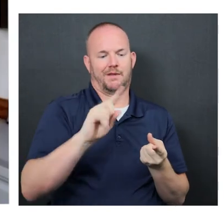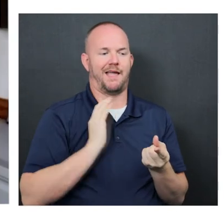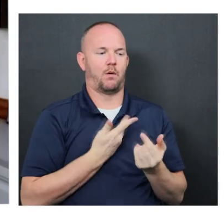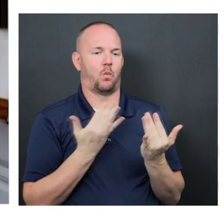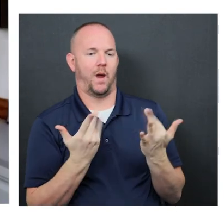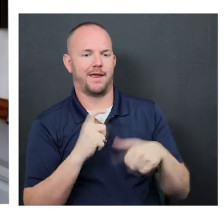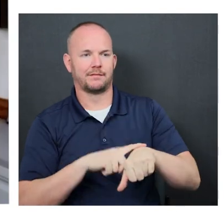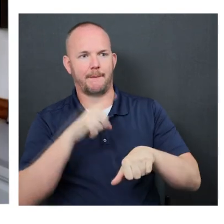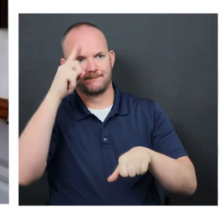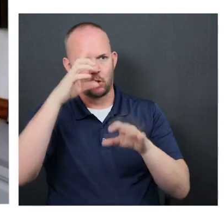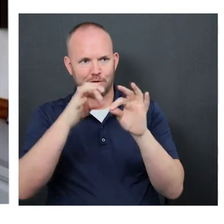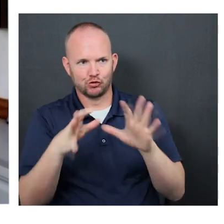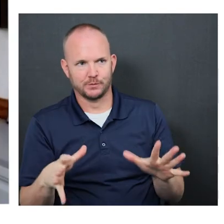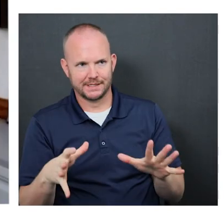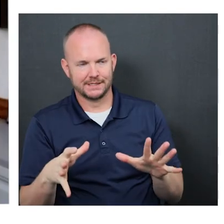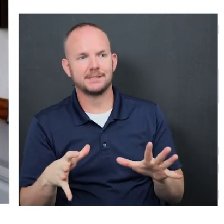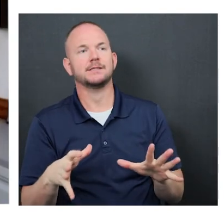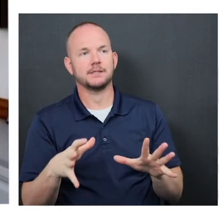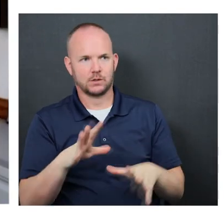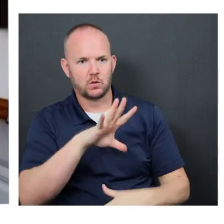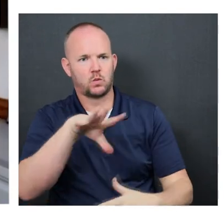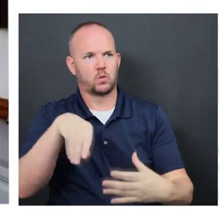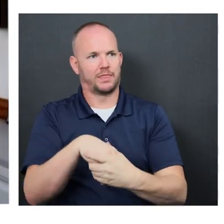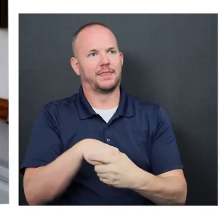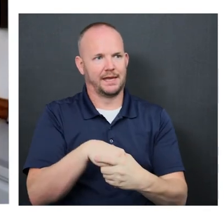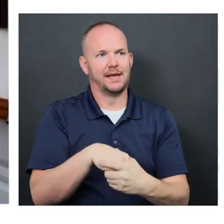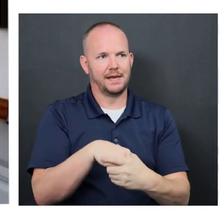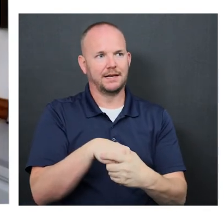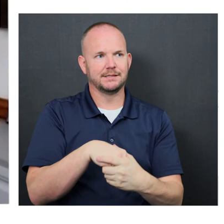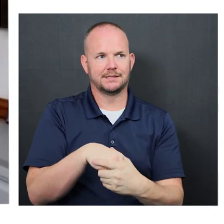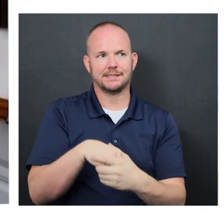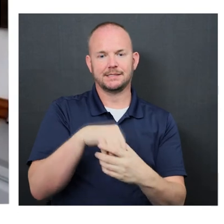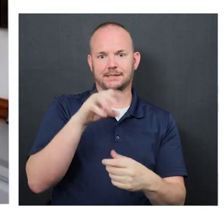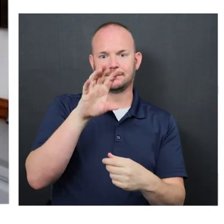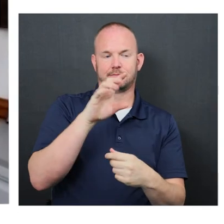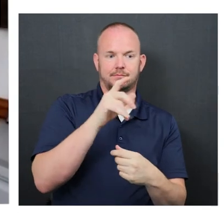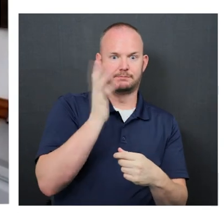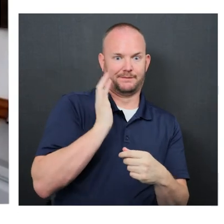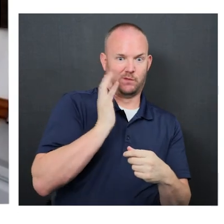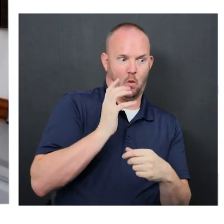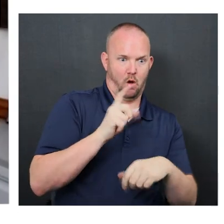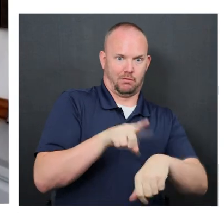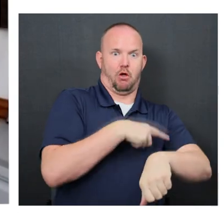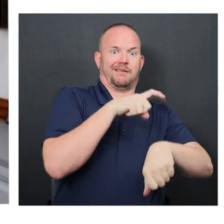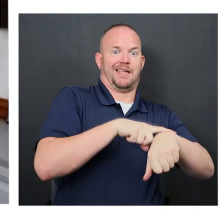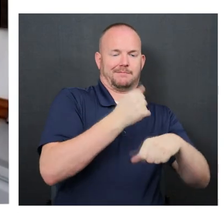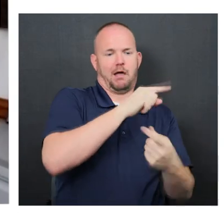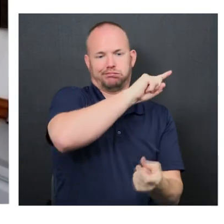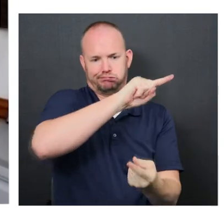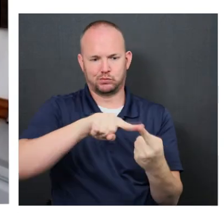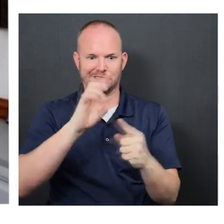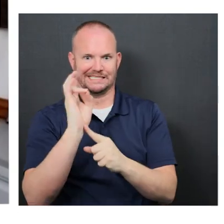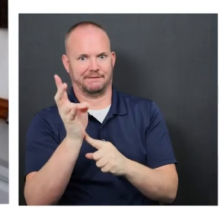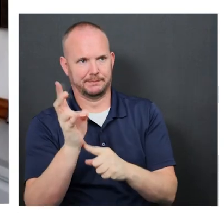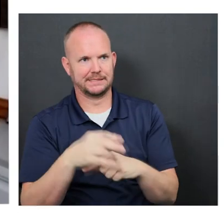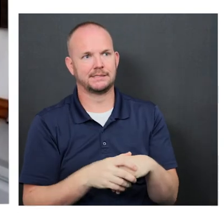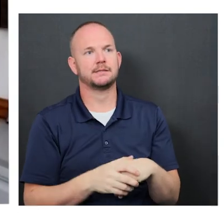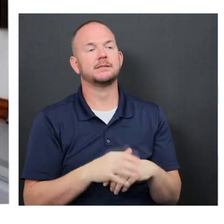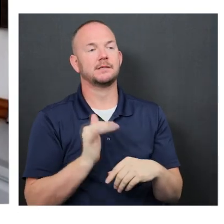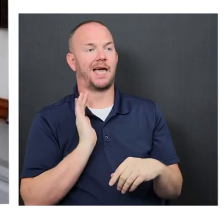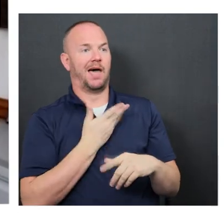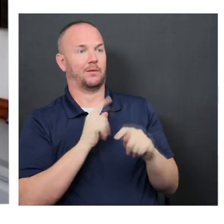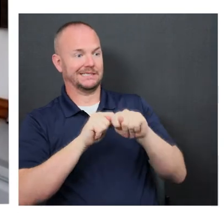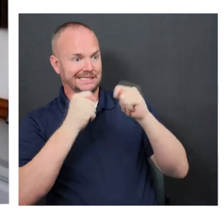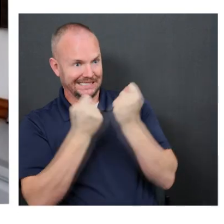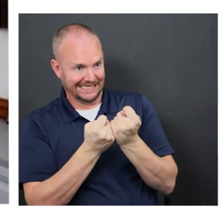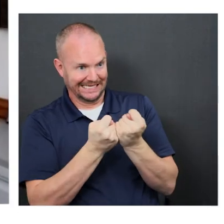interpreter from 24.8 minutes to seven minutes by doing that. So we can do more cases, right? We've increased our team.